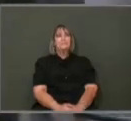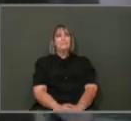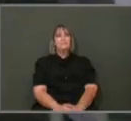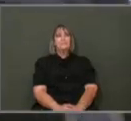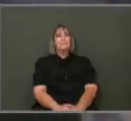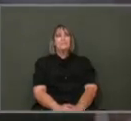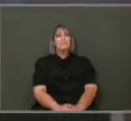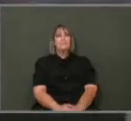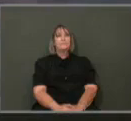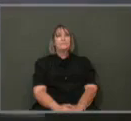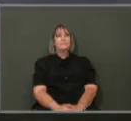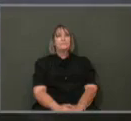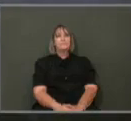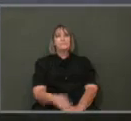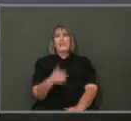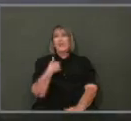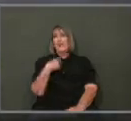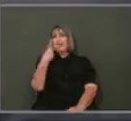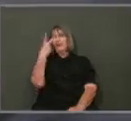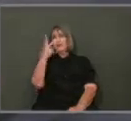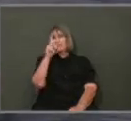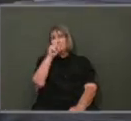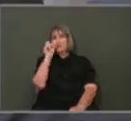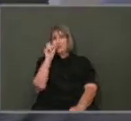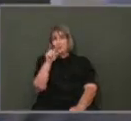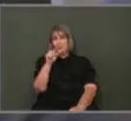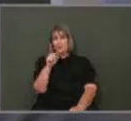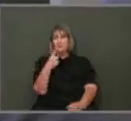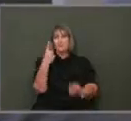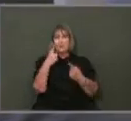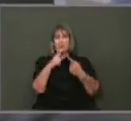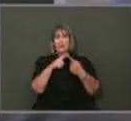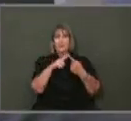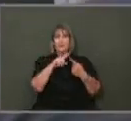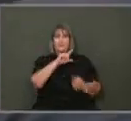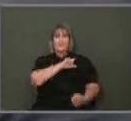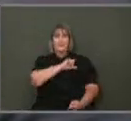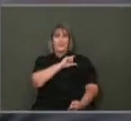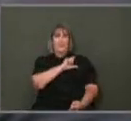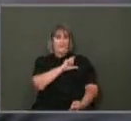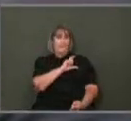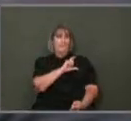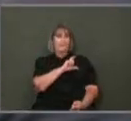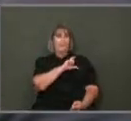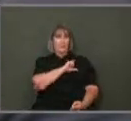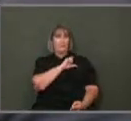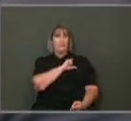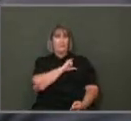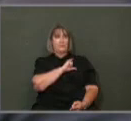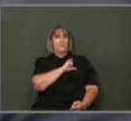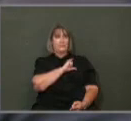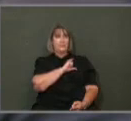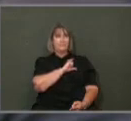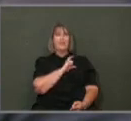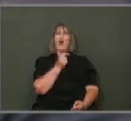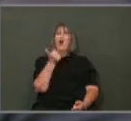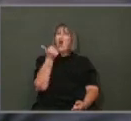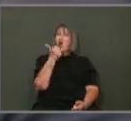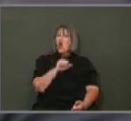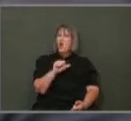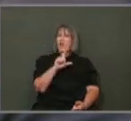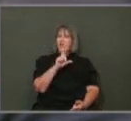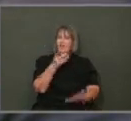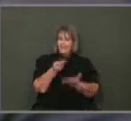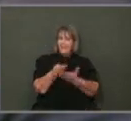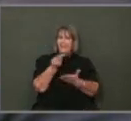Okay. So I have two questions. One of them is for the police. Is any of these funds going for safety officers? Because I know they